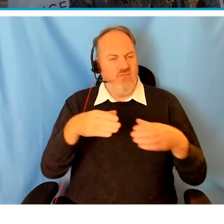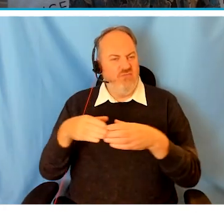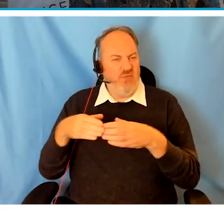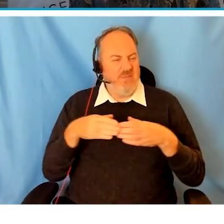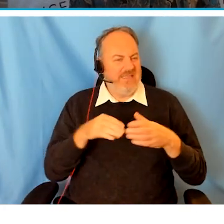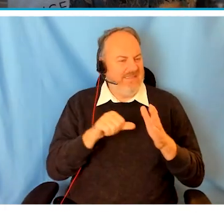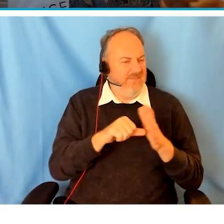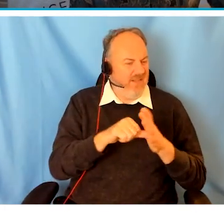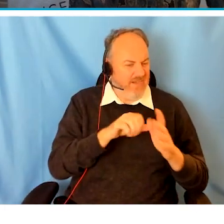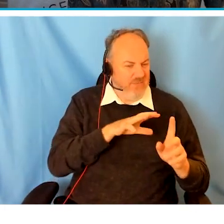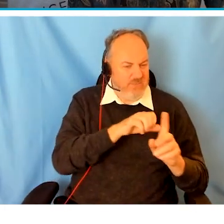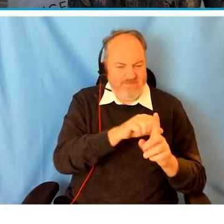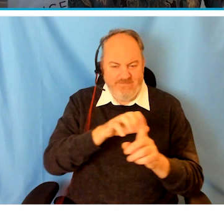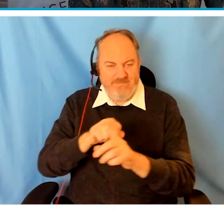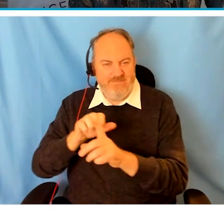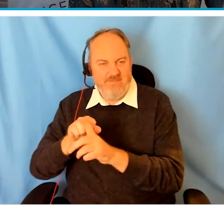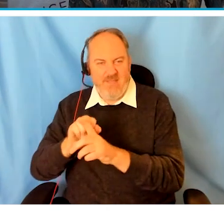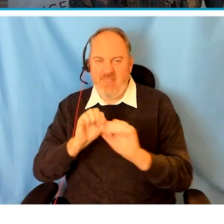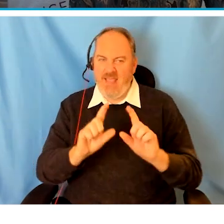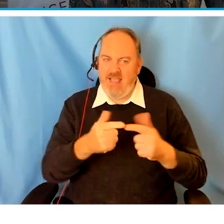Remember what I said about language.